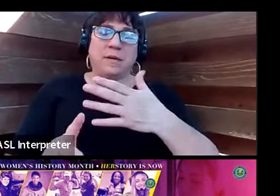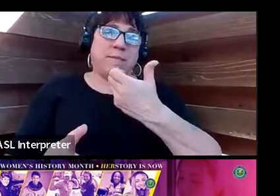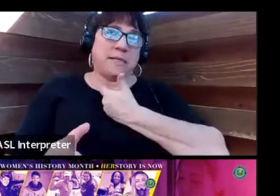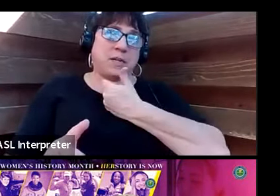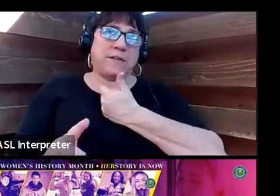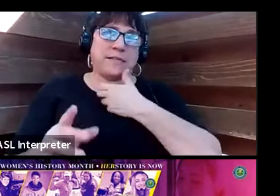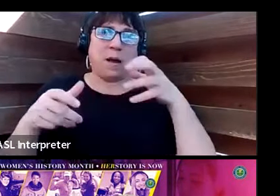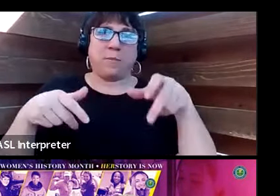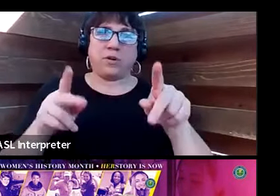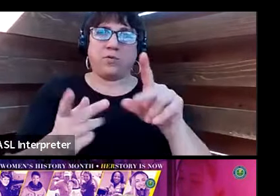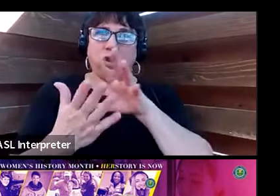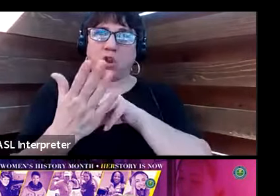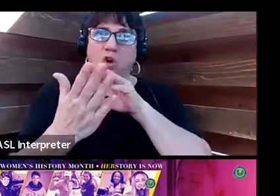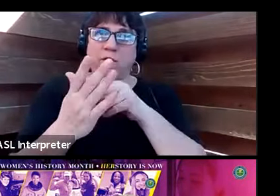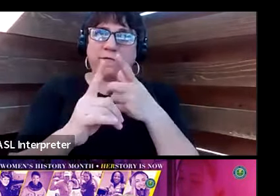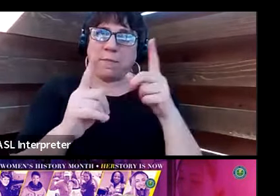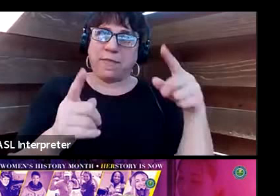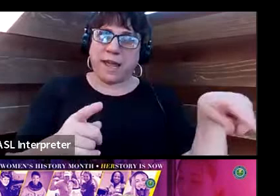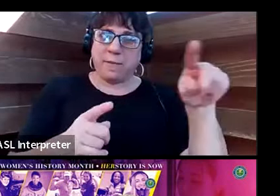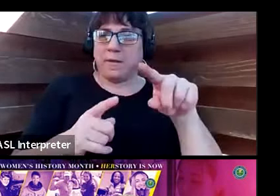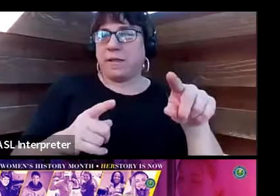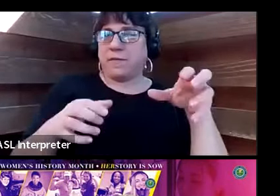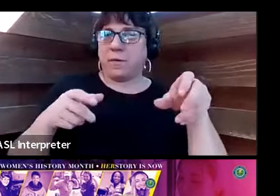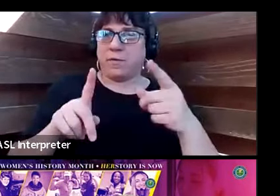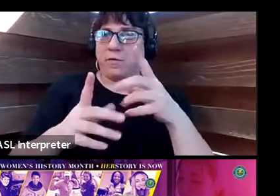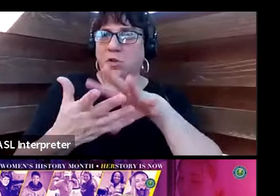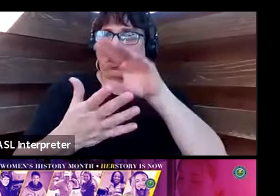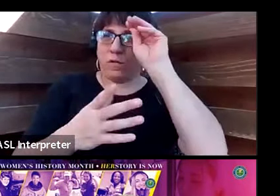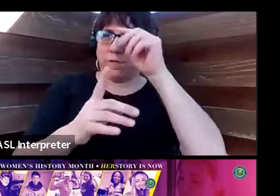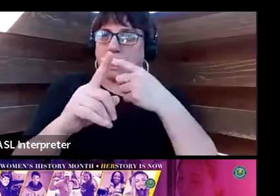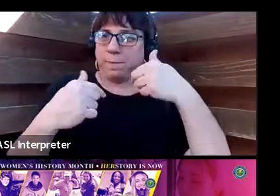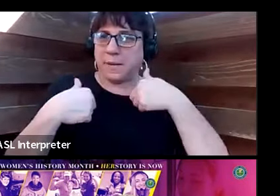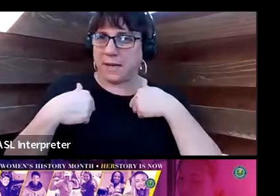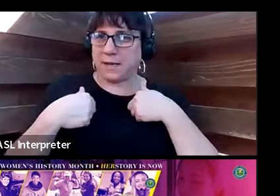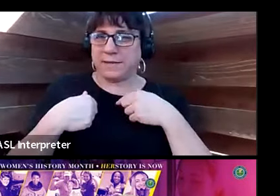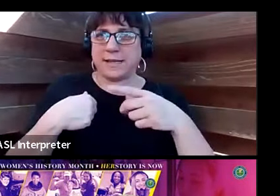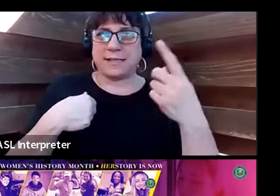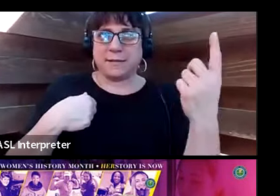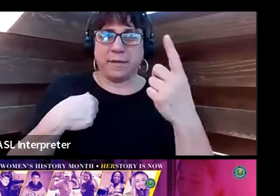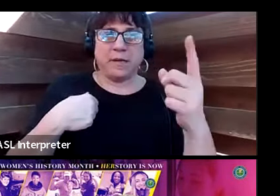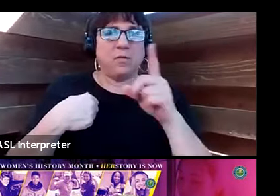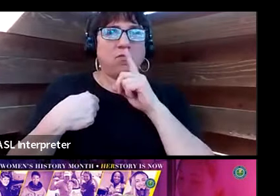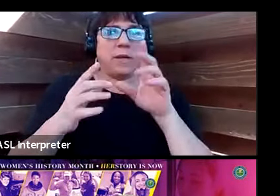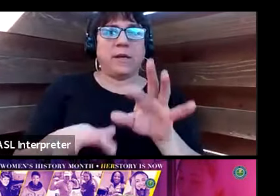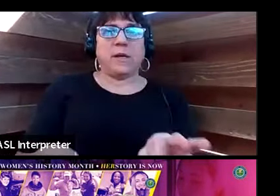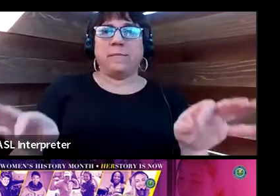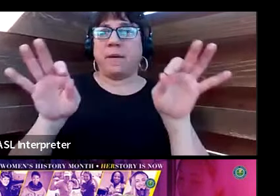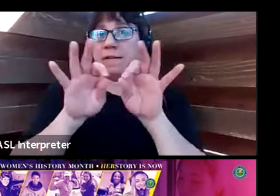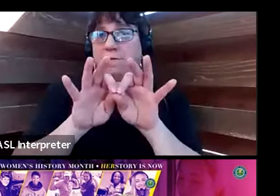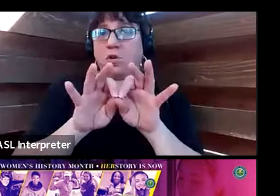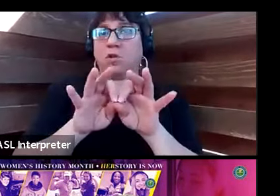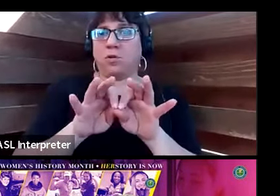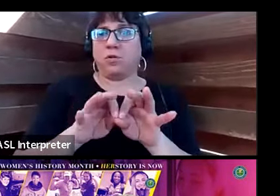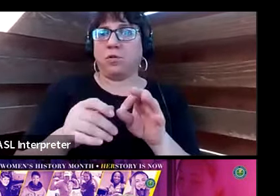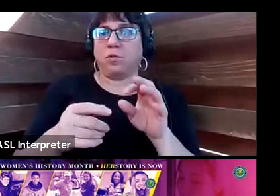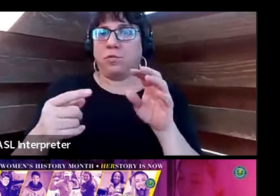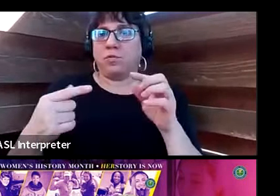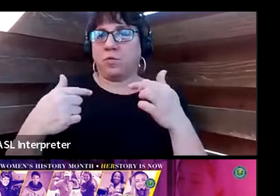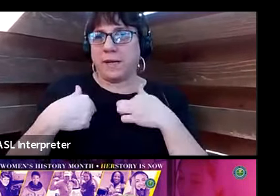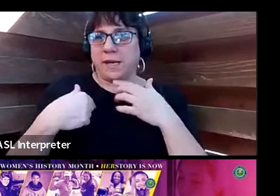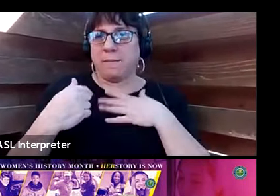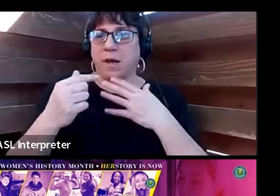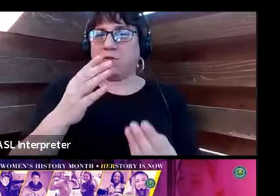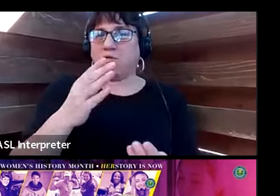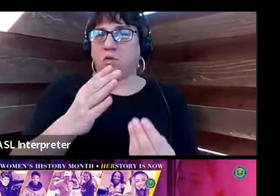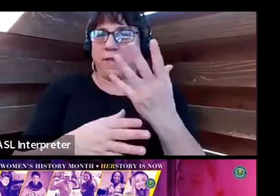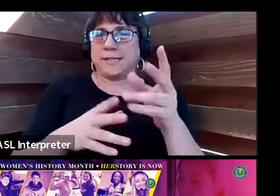to learn from them and given them an opportunity to learn from me. So, that's something that's been really meaningful to me in my growth as